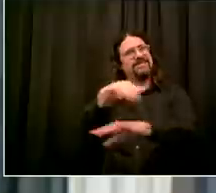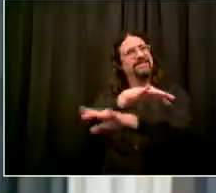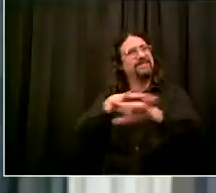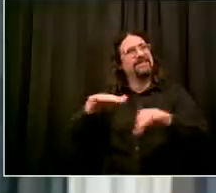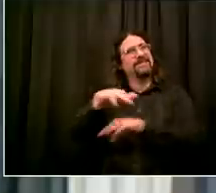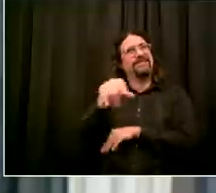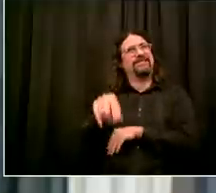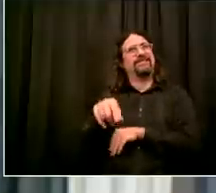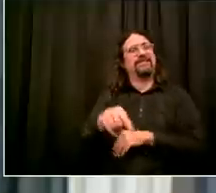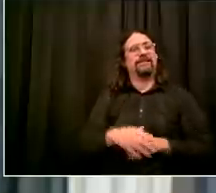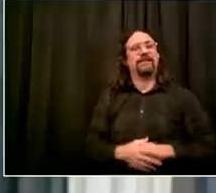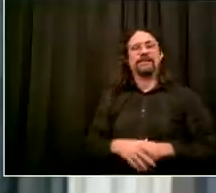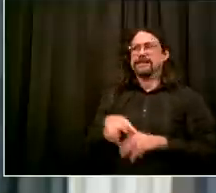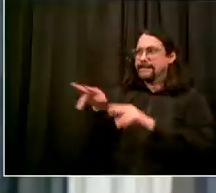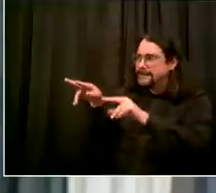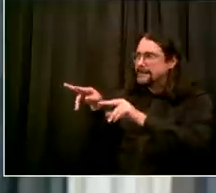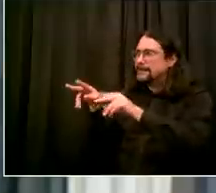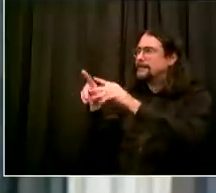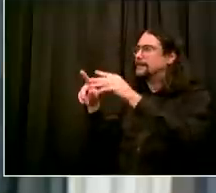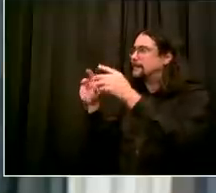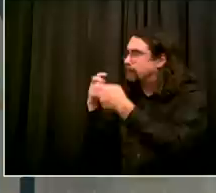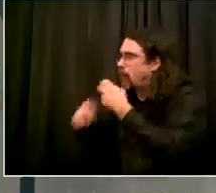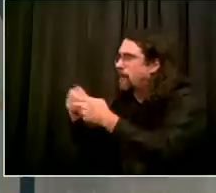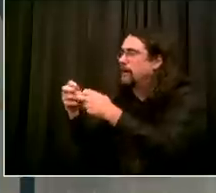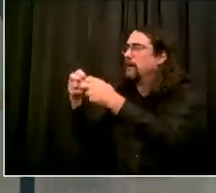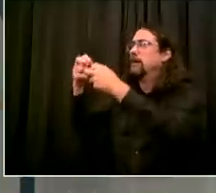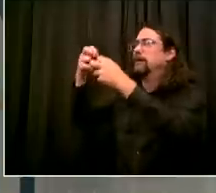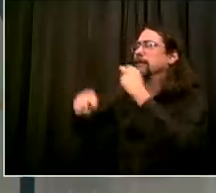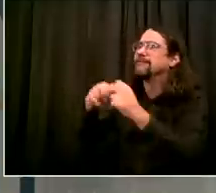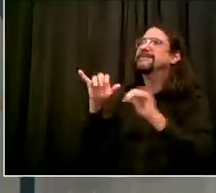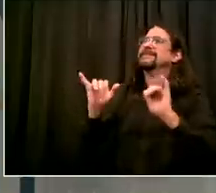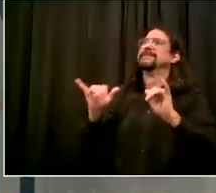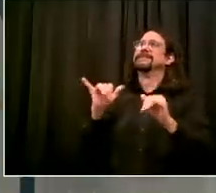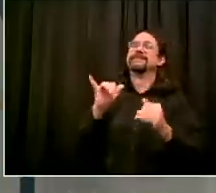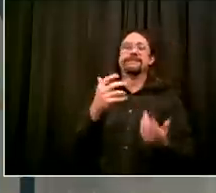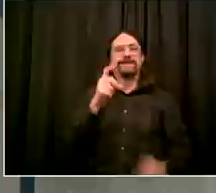and avoiding large indoor gatherings thank you go ahead rich